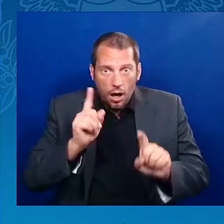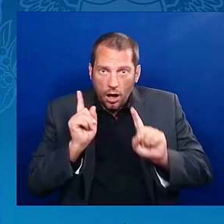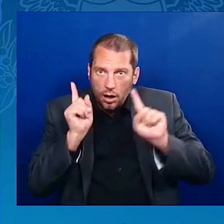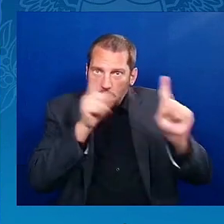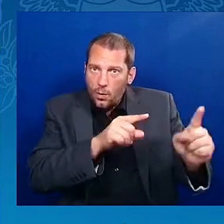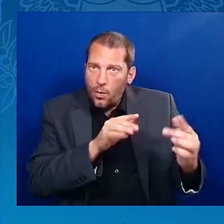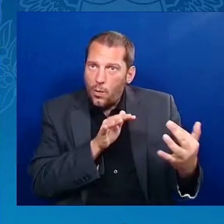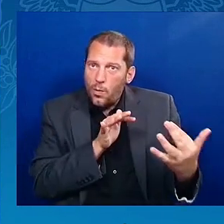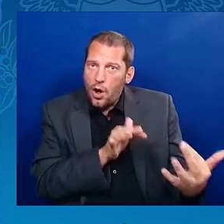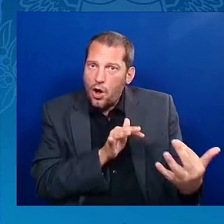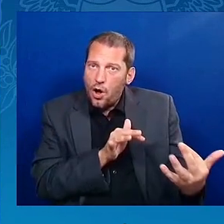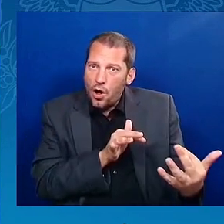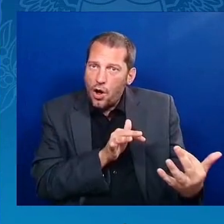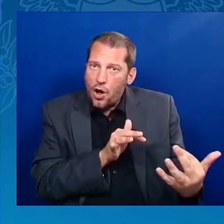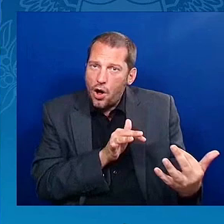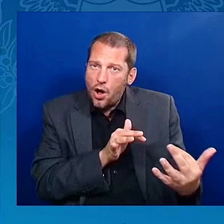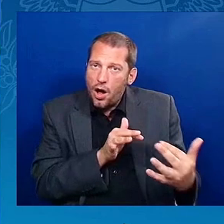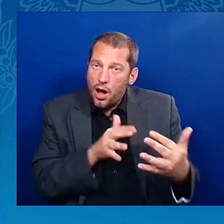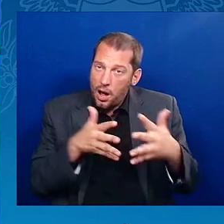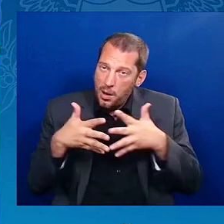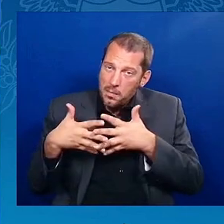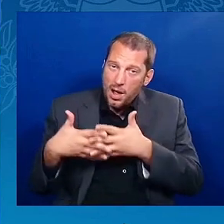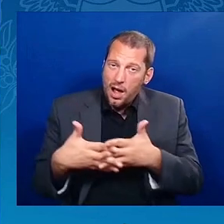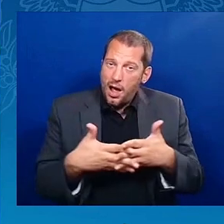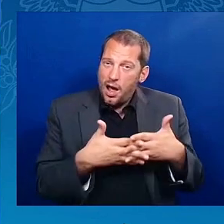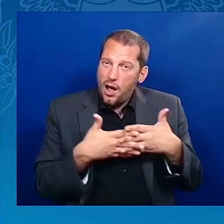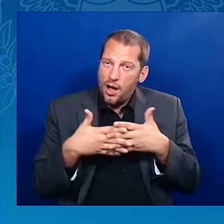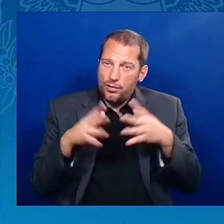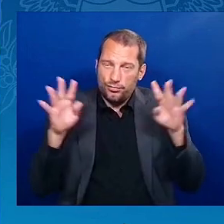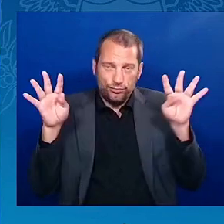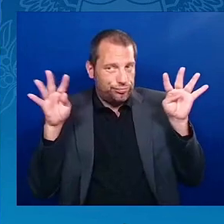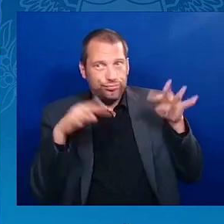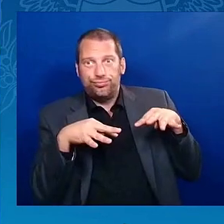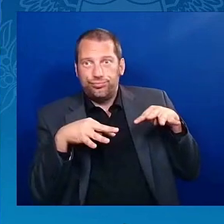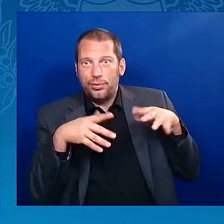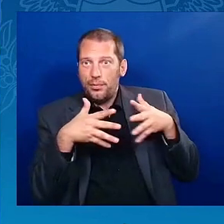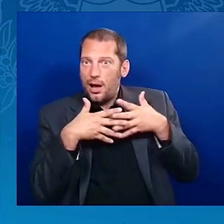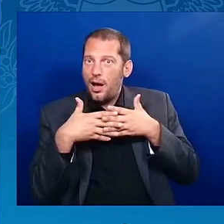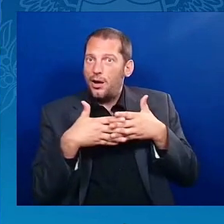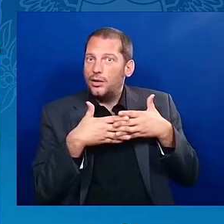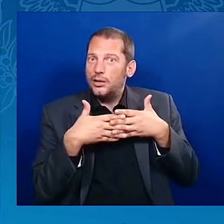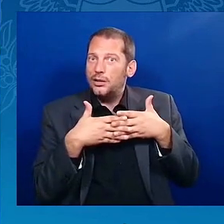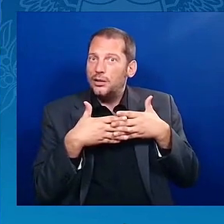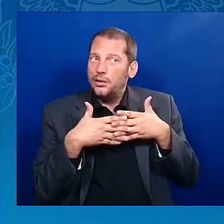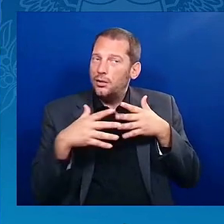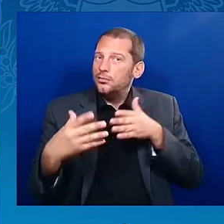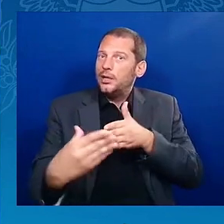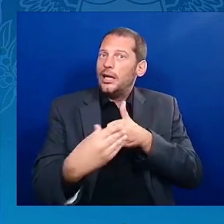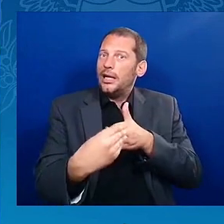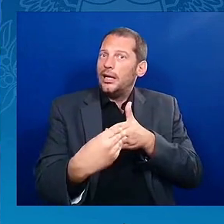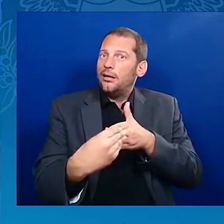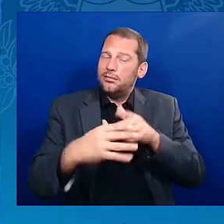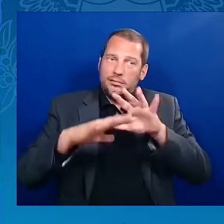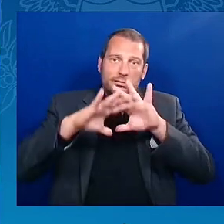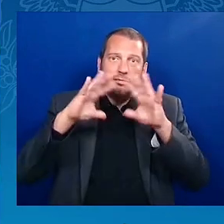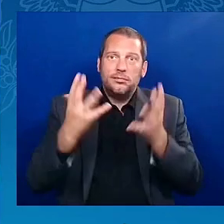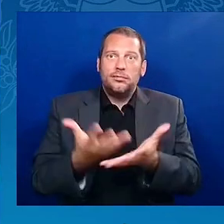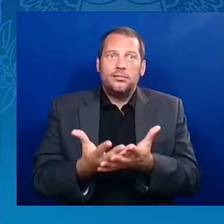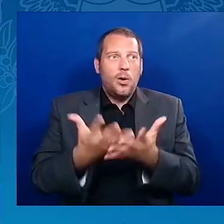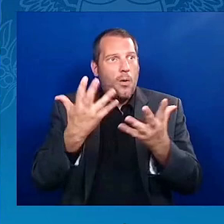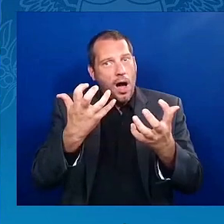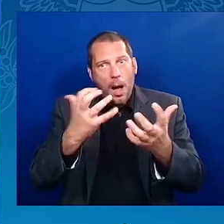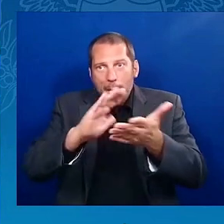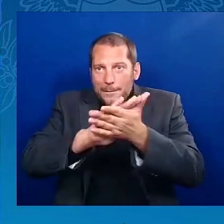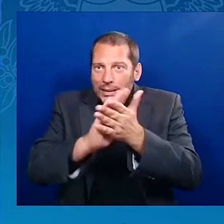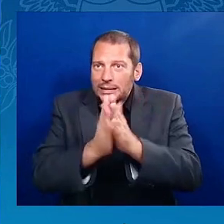map as a leader around global peace and security. So the United States